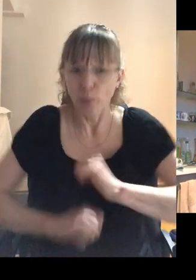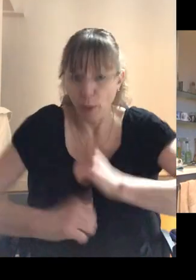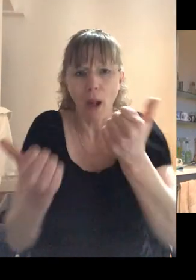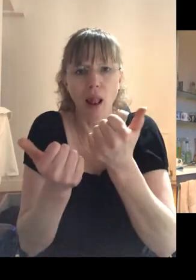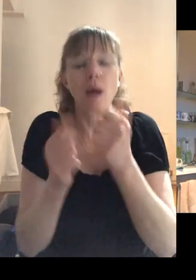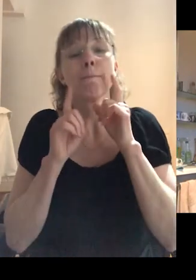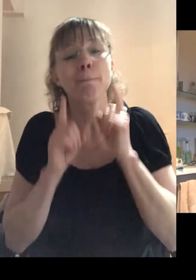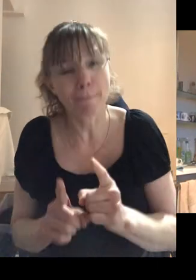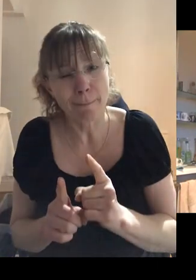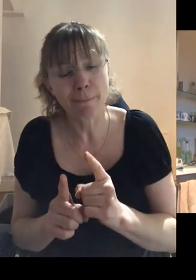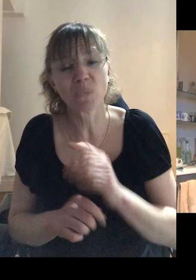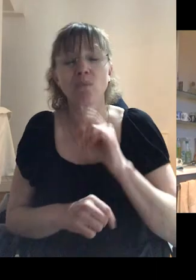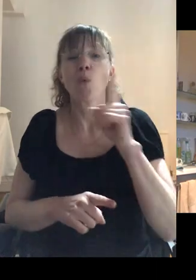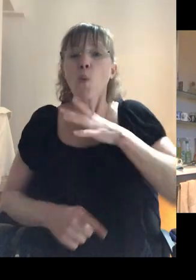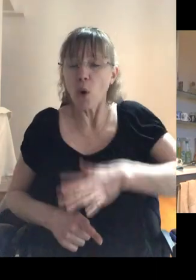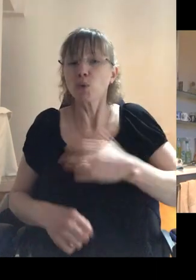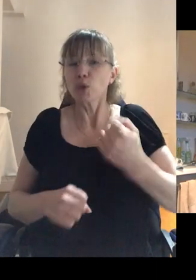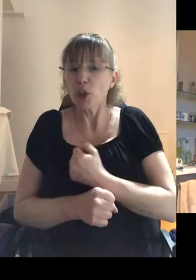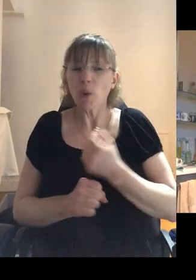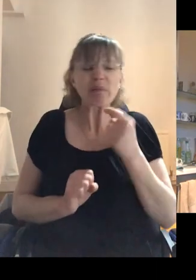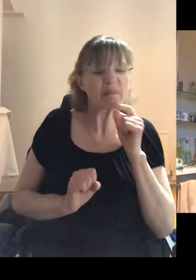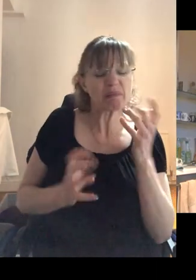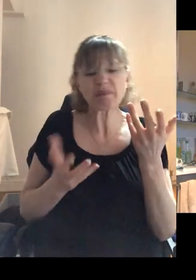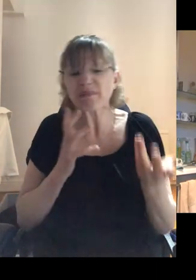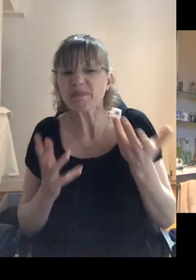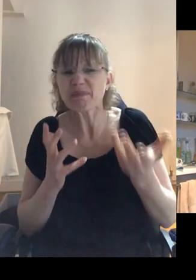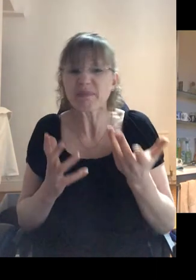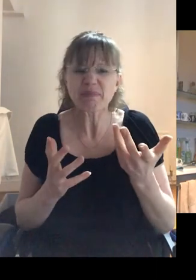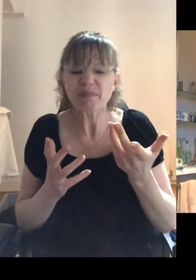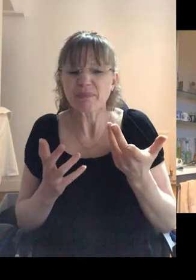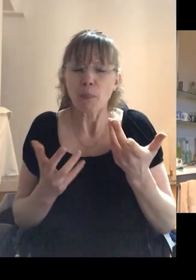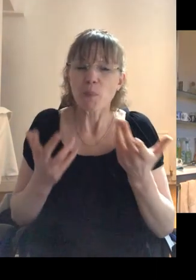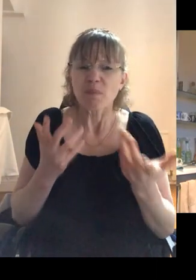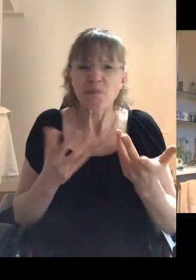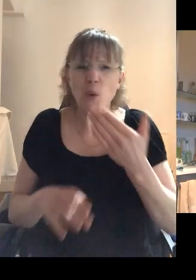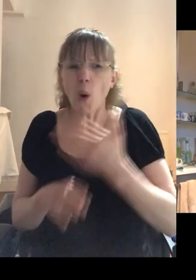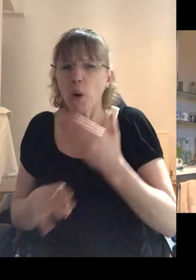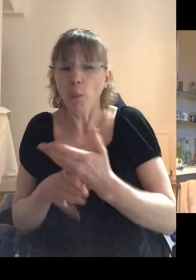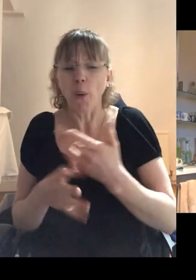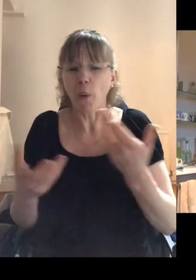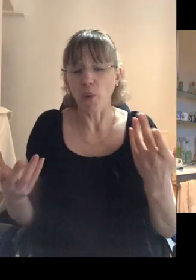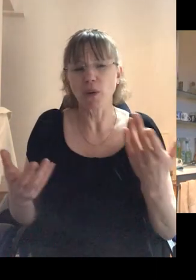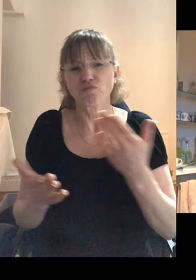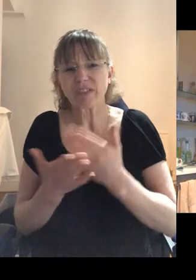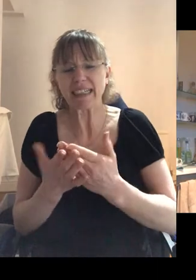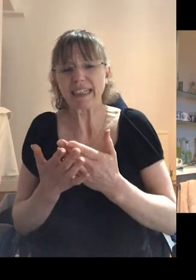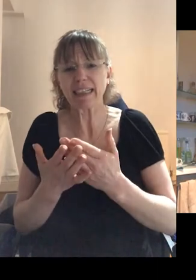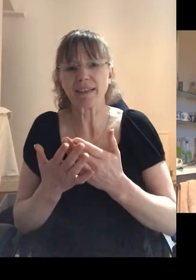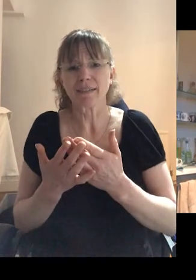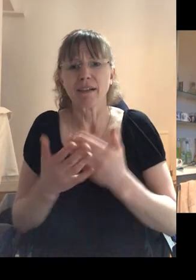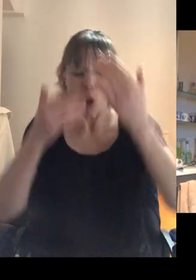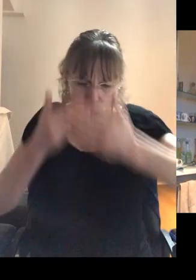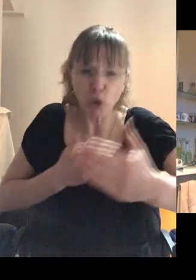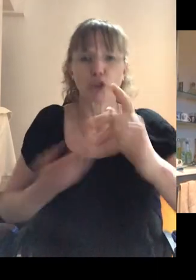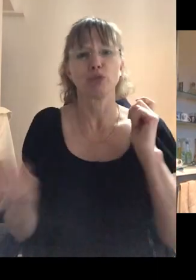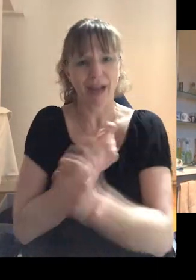at it. But if, if what you want to do is a little bit here and a little bit there, then that's not going to work for a point of view of really, uh, affecting long